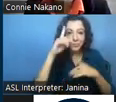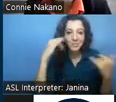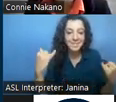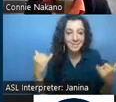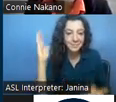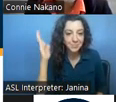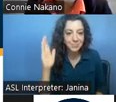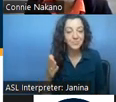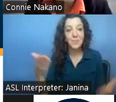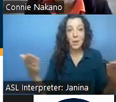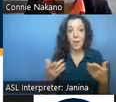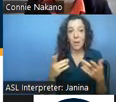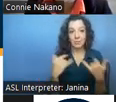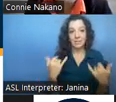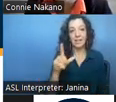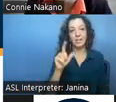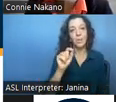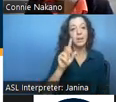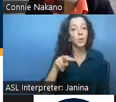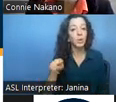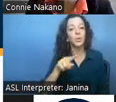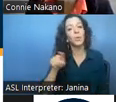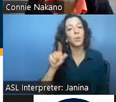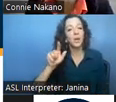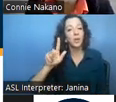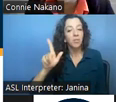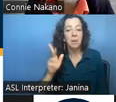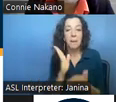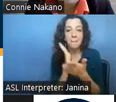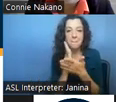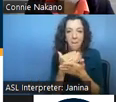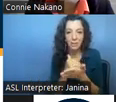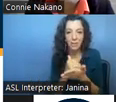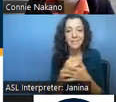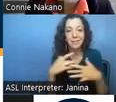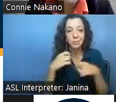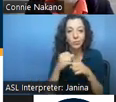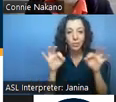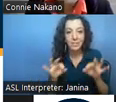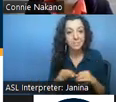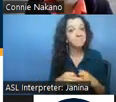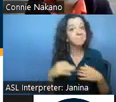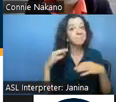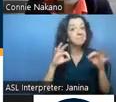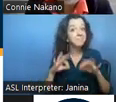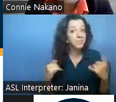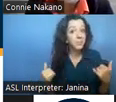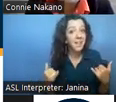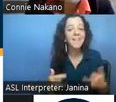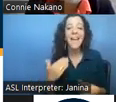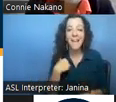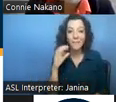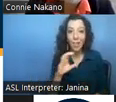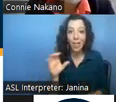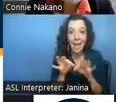everyone to our 2022 2023 budget briefing um some logistics for today's webinar closed captioning is available you can access